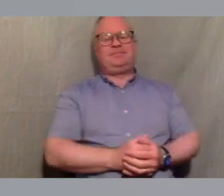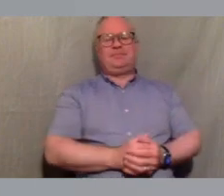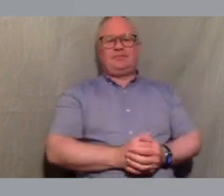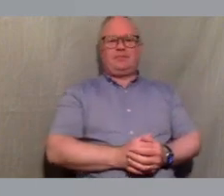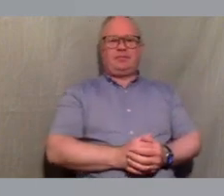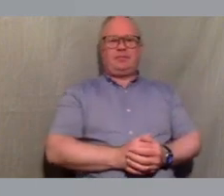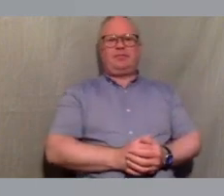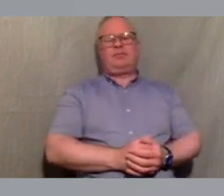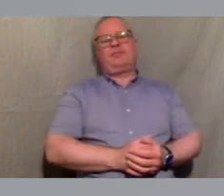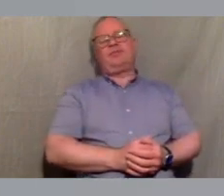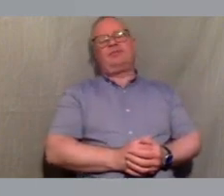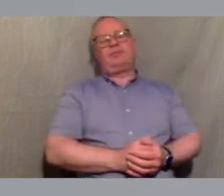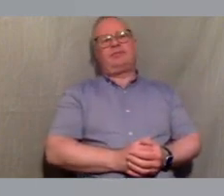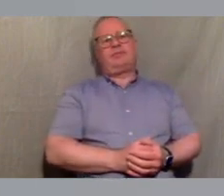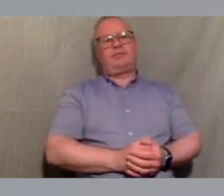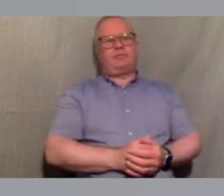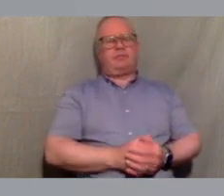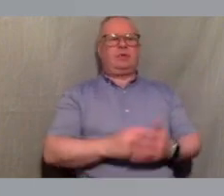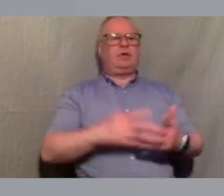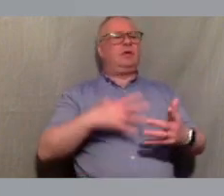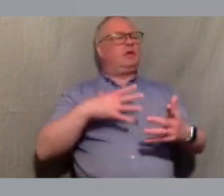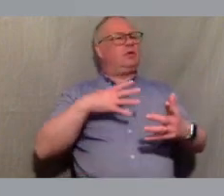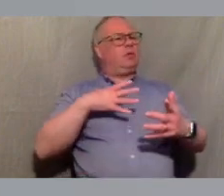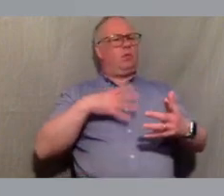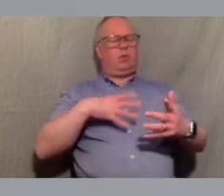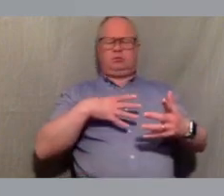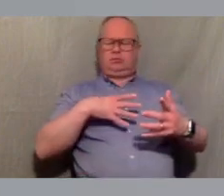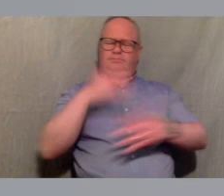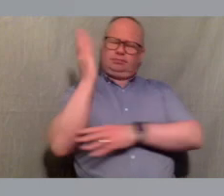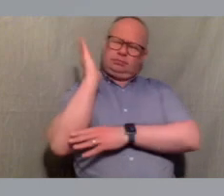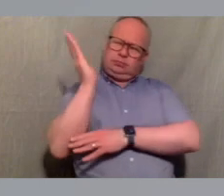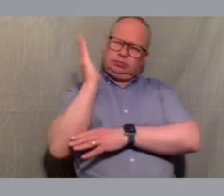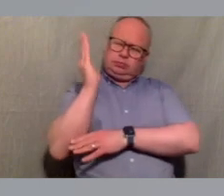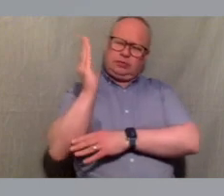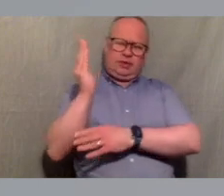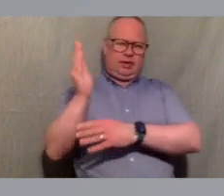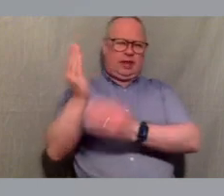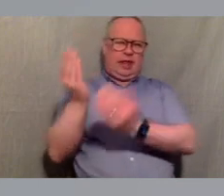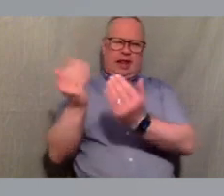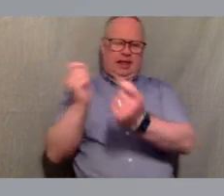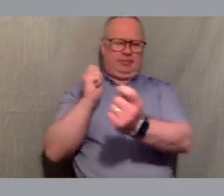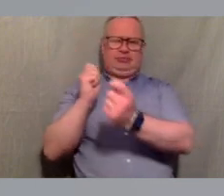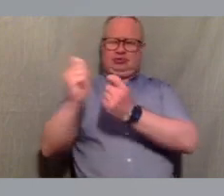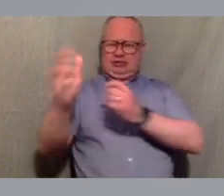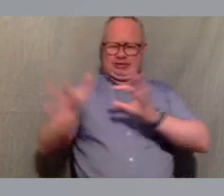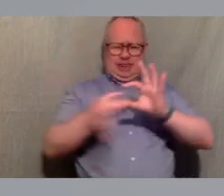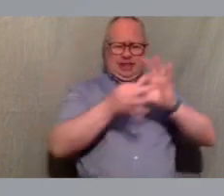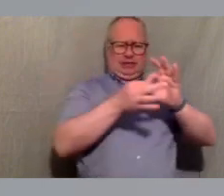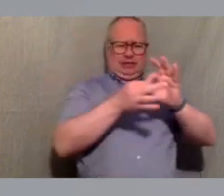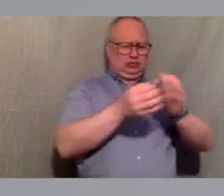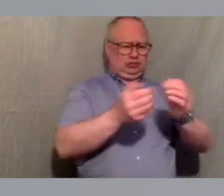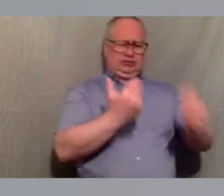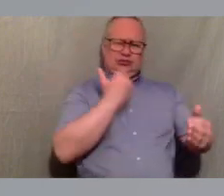something about how climate change is part of this green just recovery and also how the demands